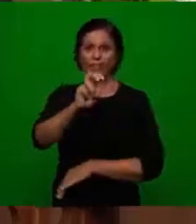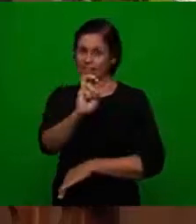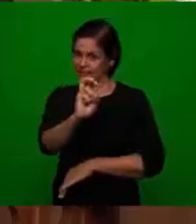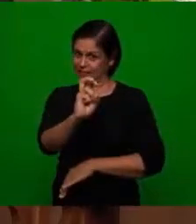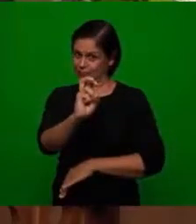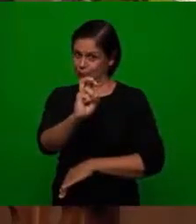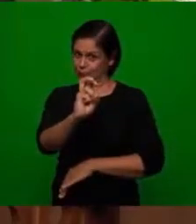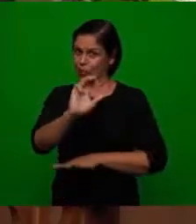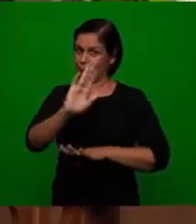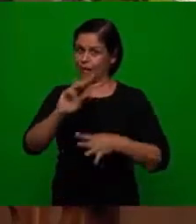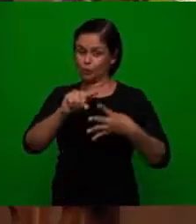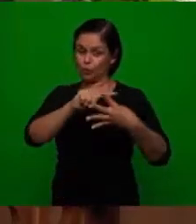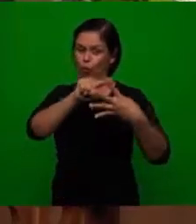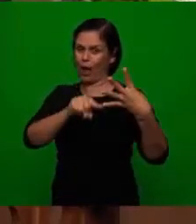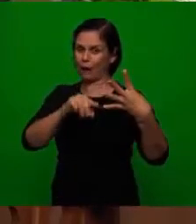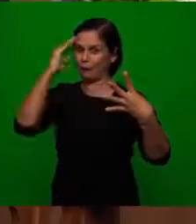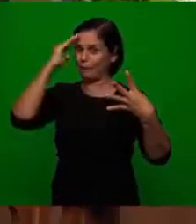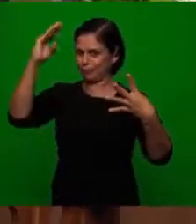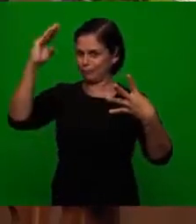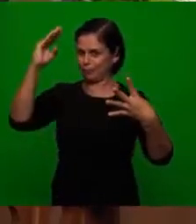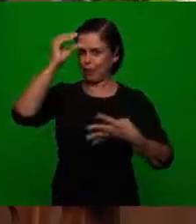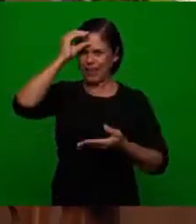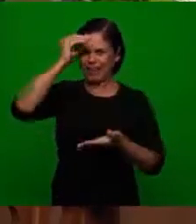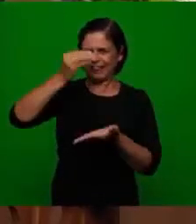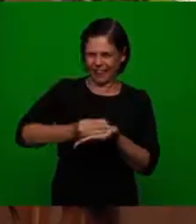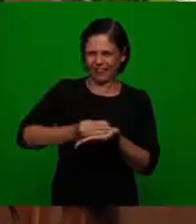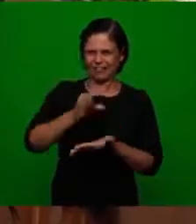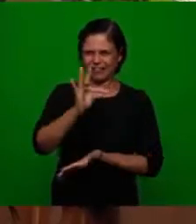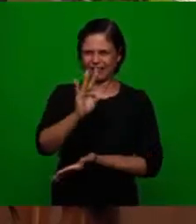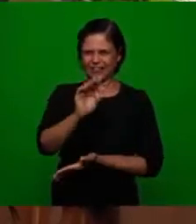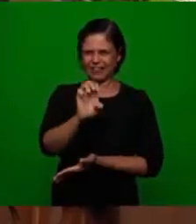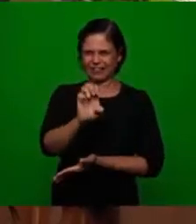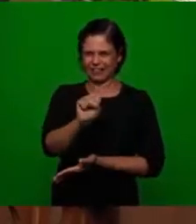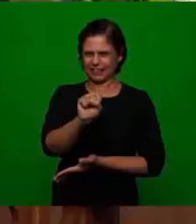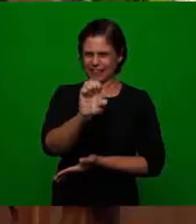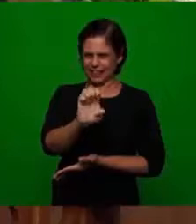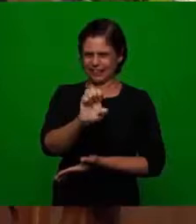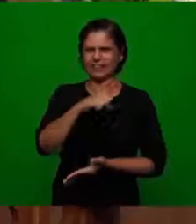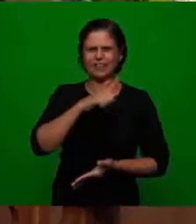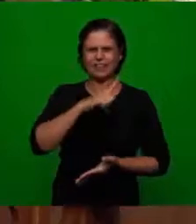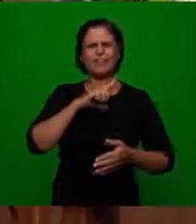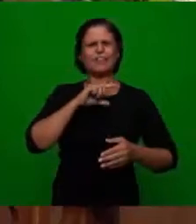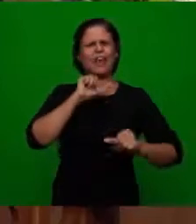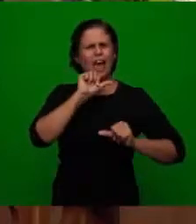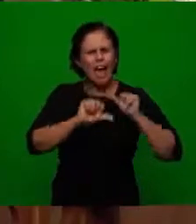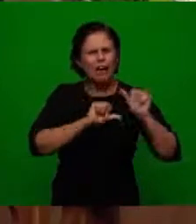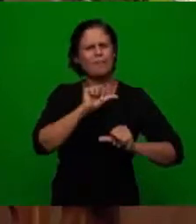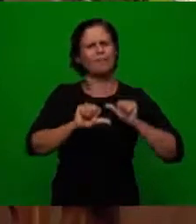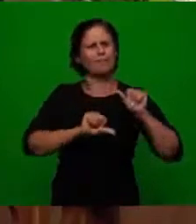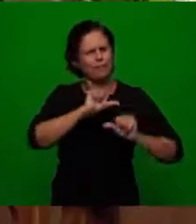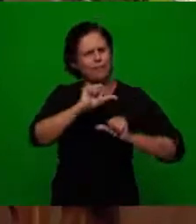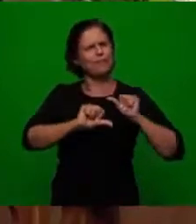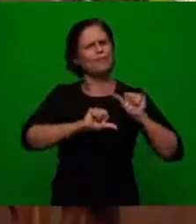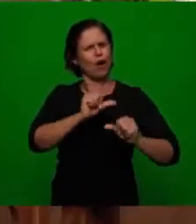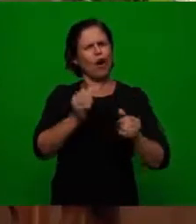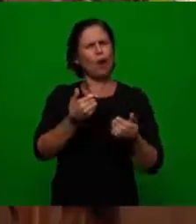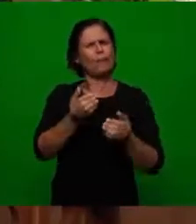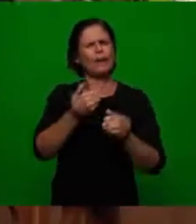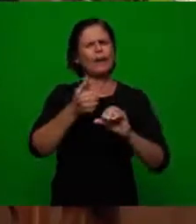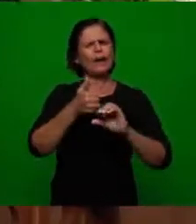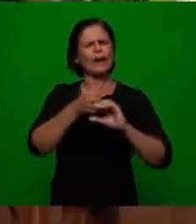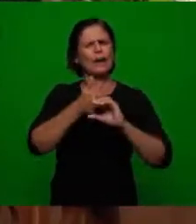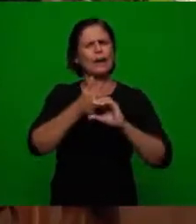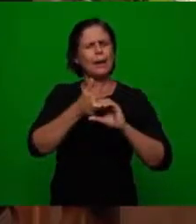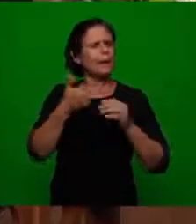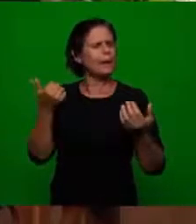they served as basis for the reformation that was called the protestant reformation why